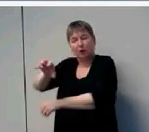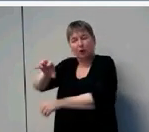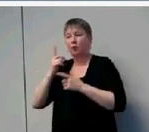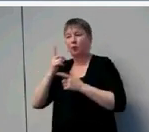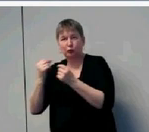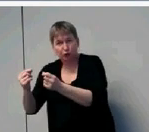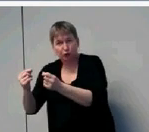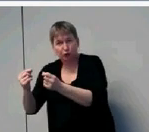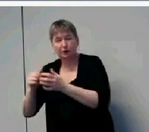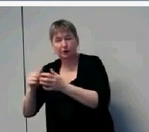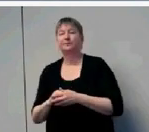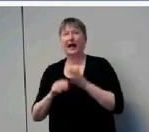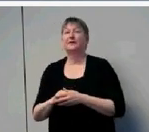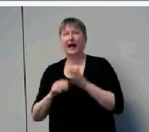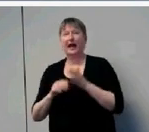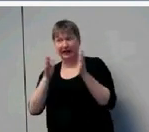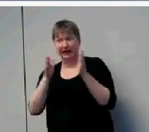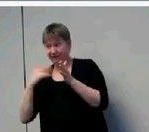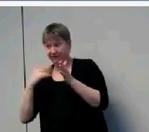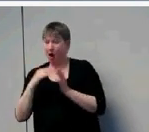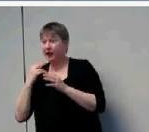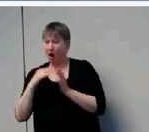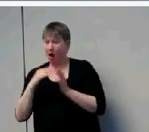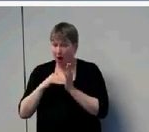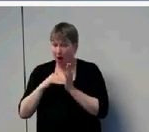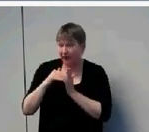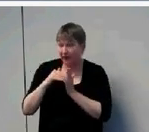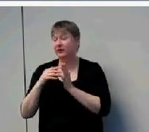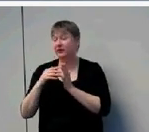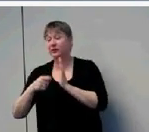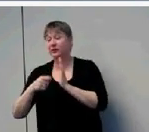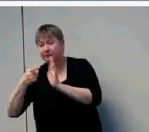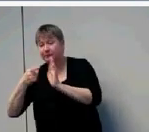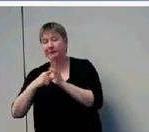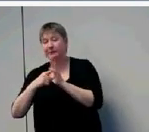and we can try to work with often to always and sometimes to often.